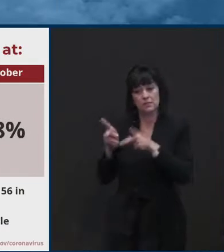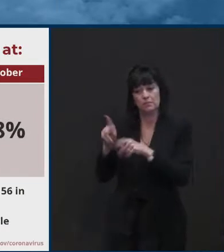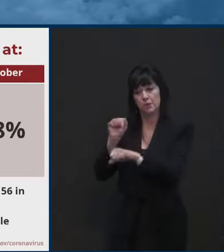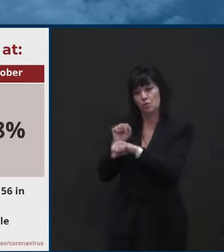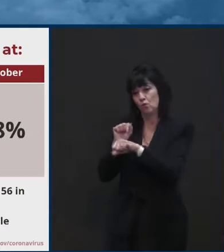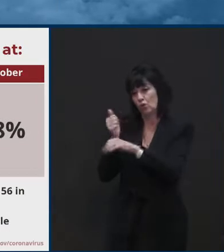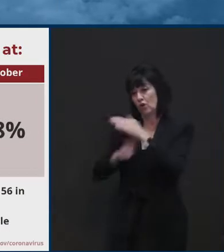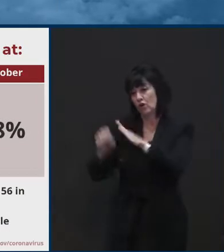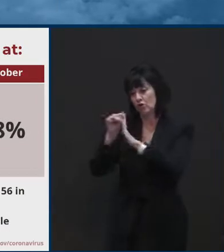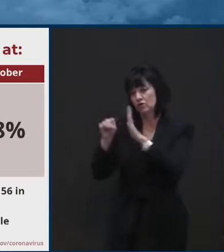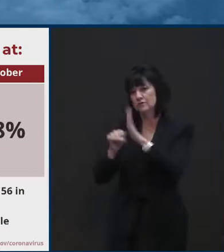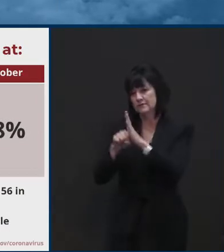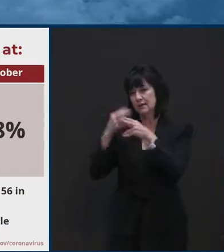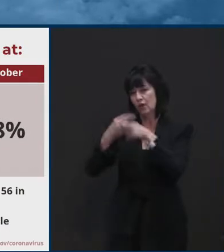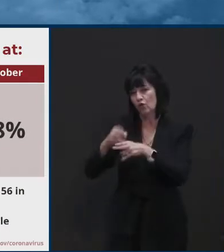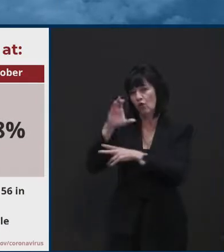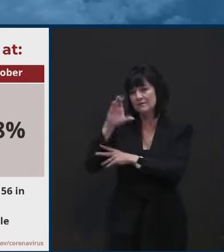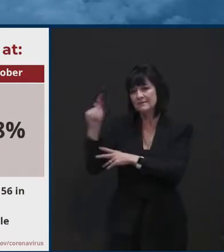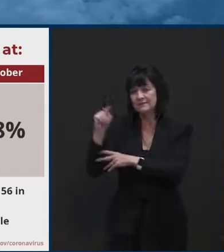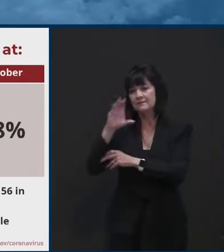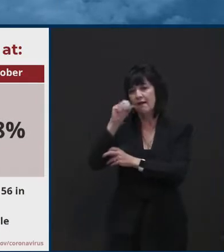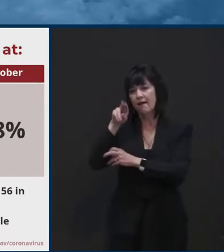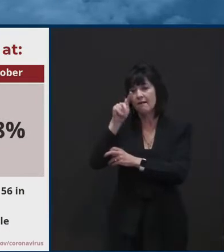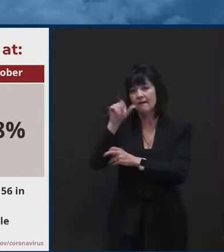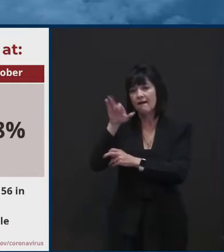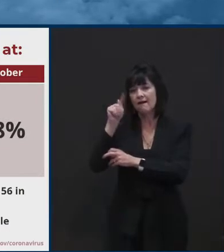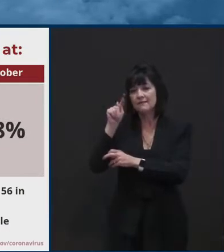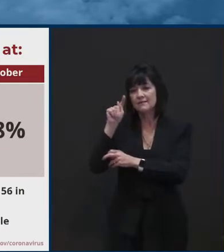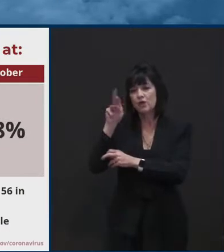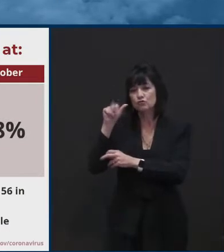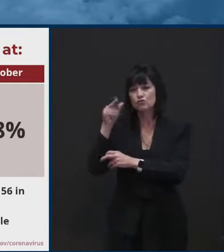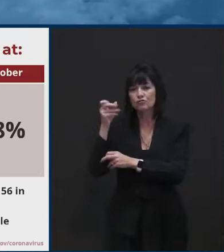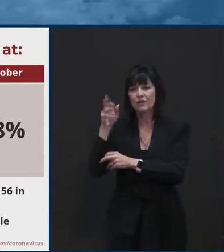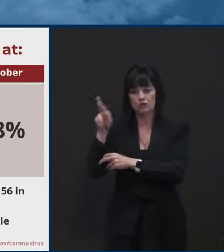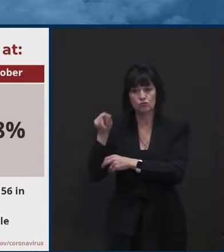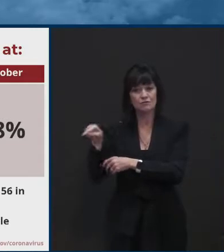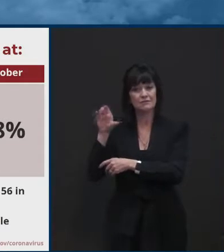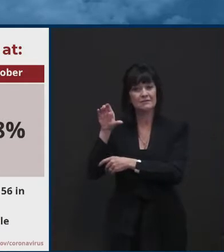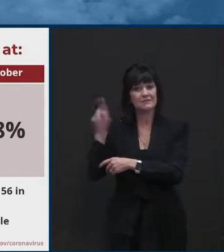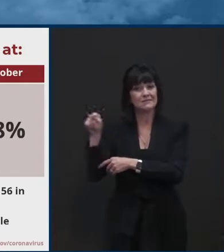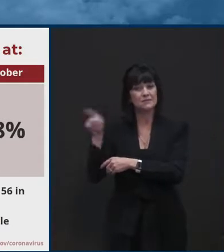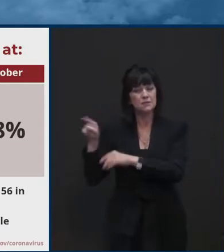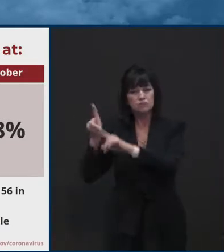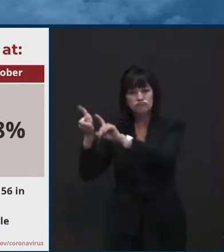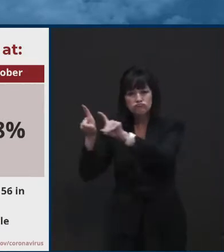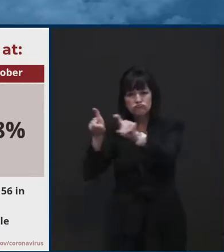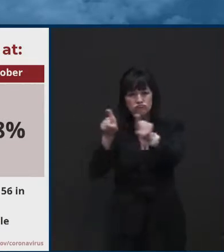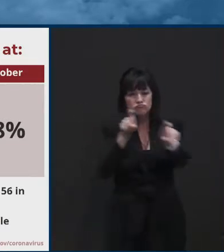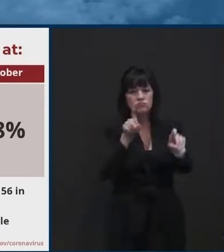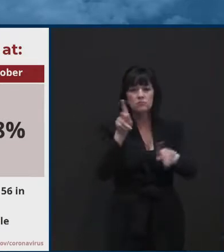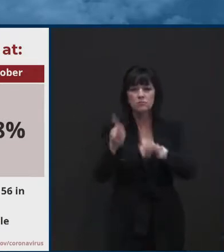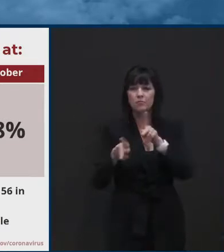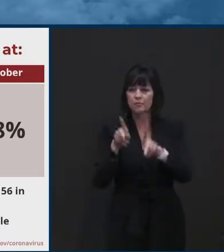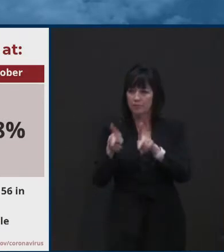it is really interesting that from August, about 18% of those cases, uh, of our cases attended